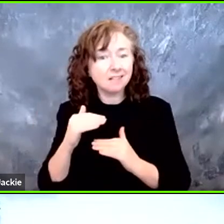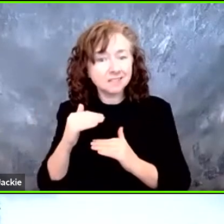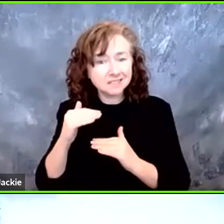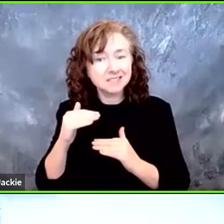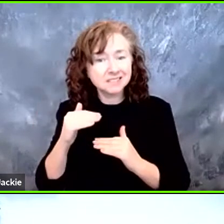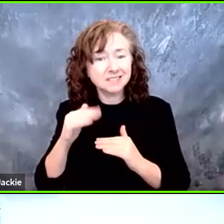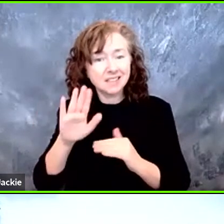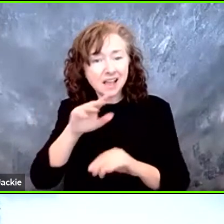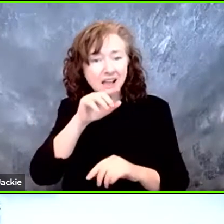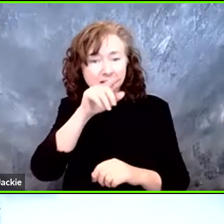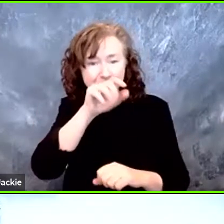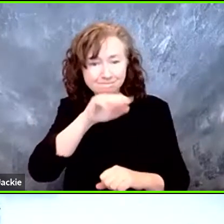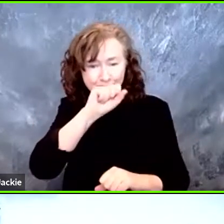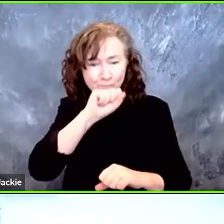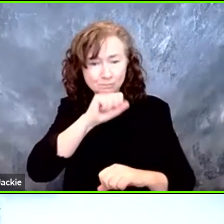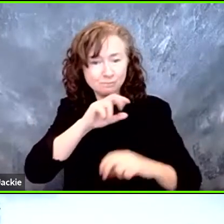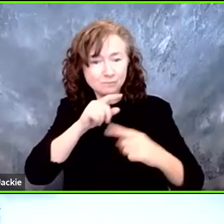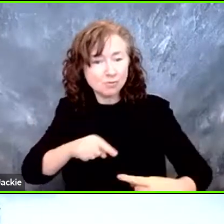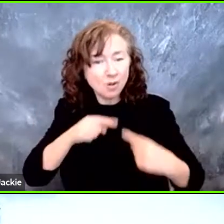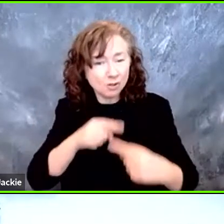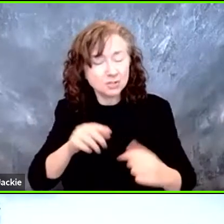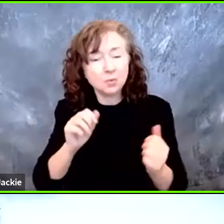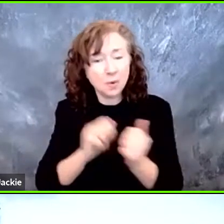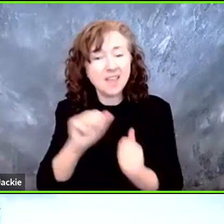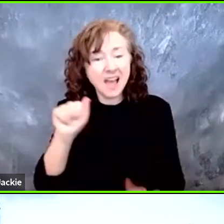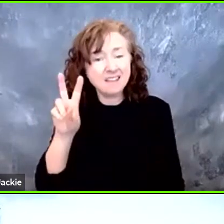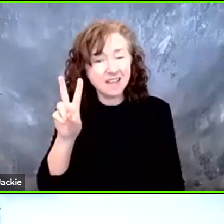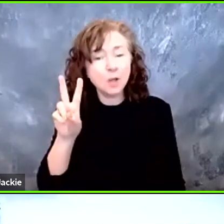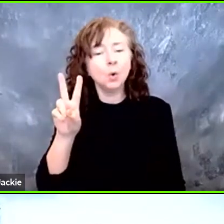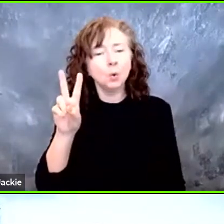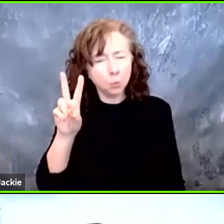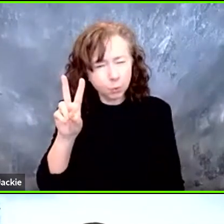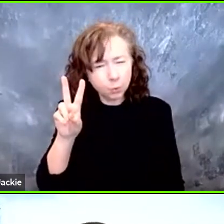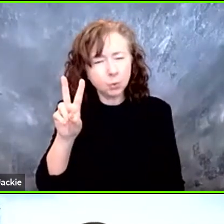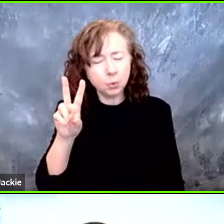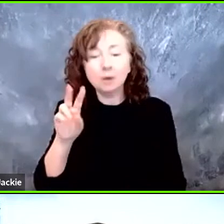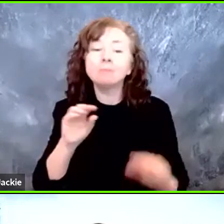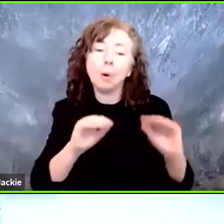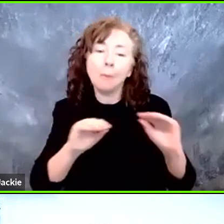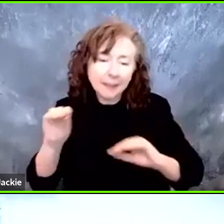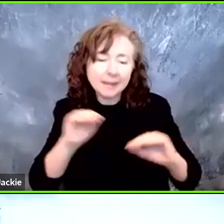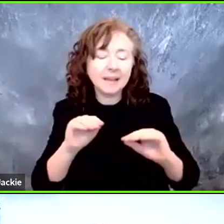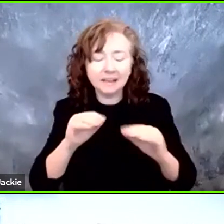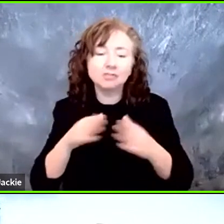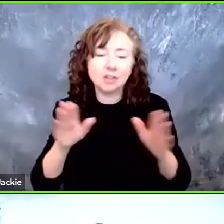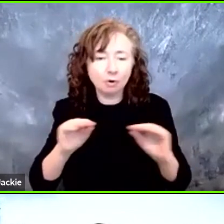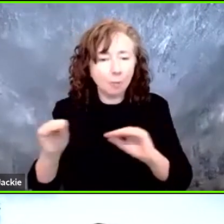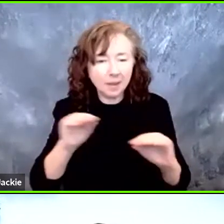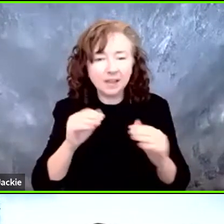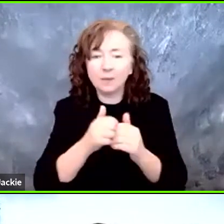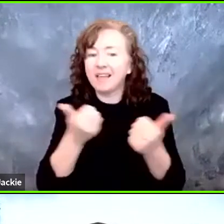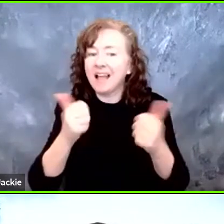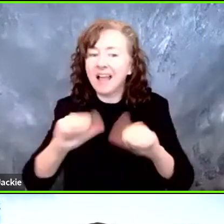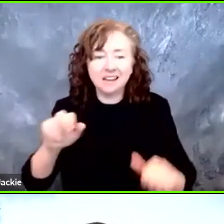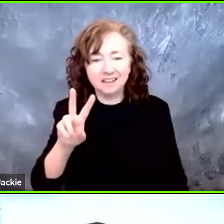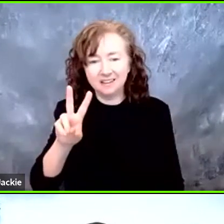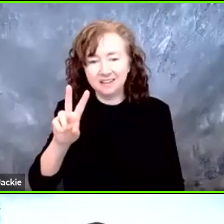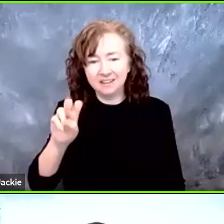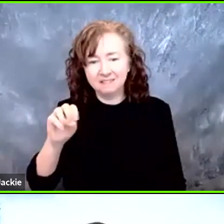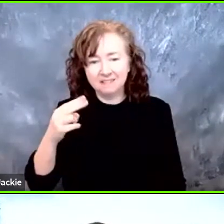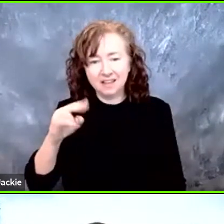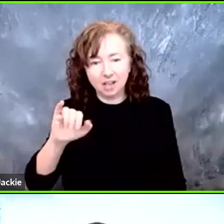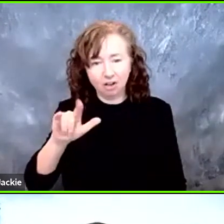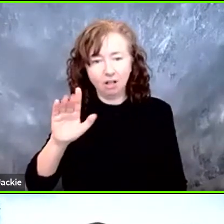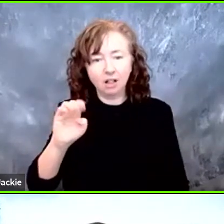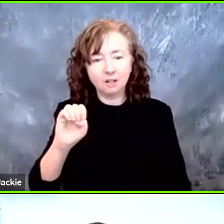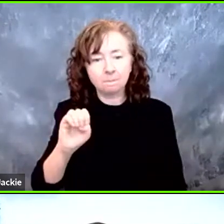They struggle with autonomous vehicles and, you know, mobility in general when it comes to vehicles. And I want to